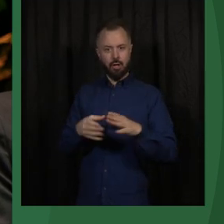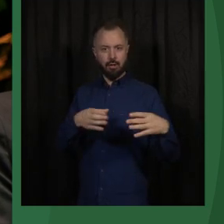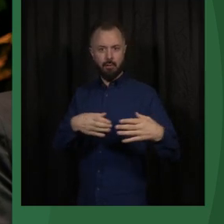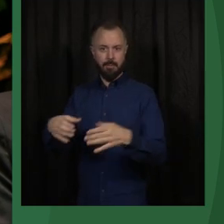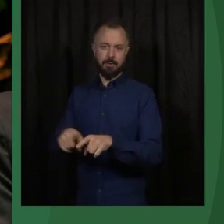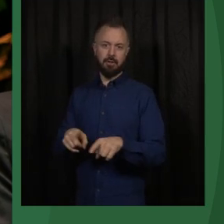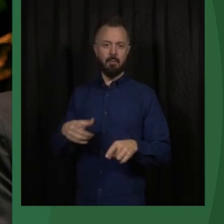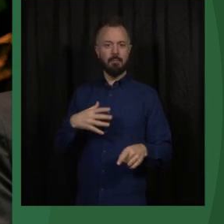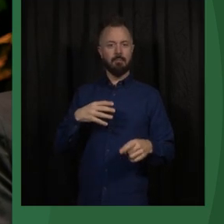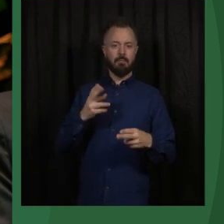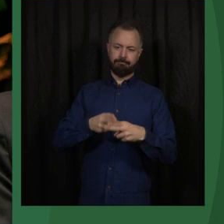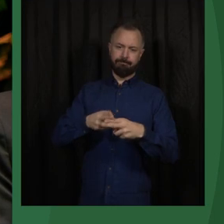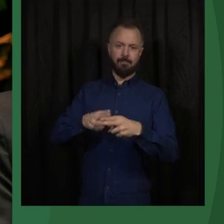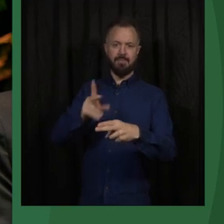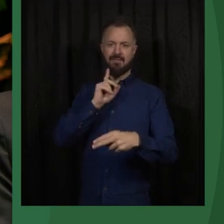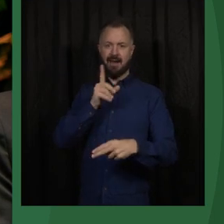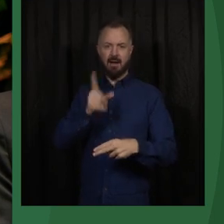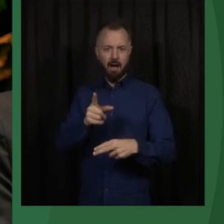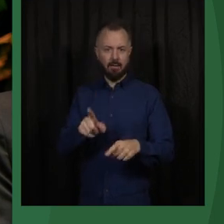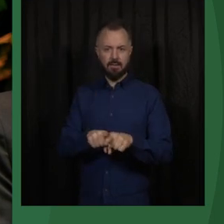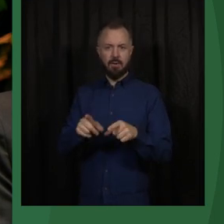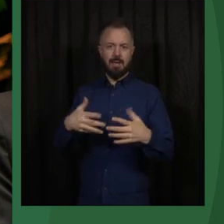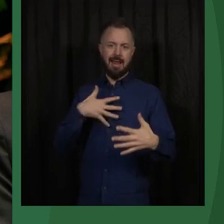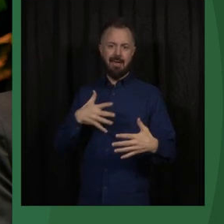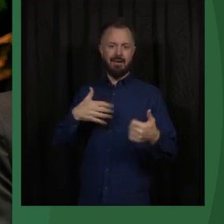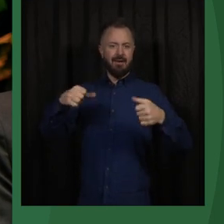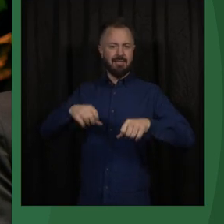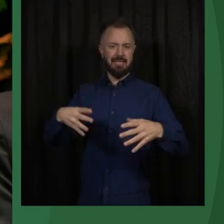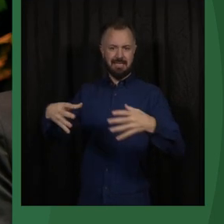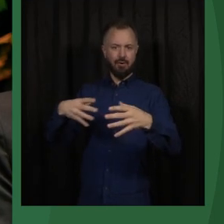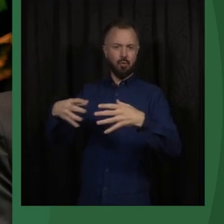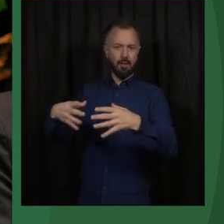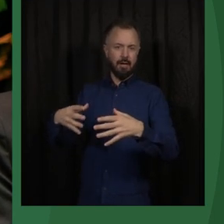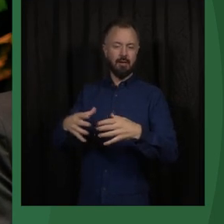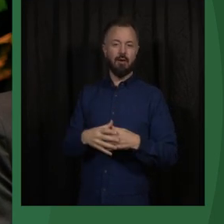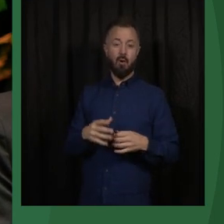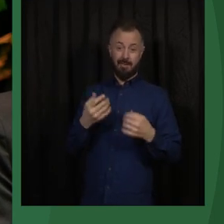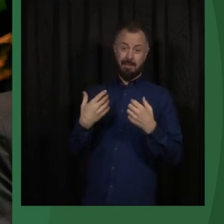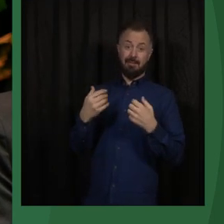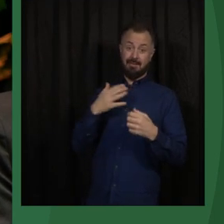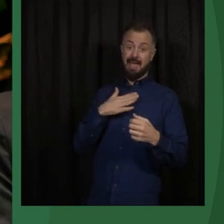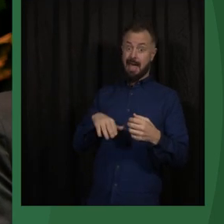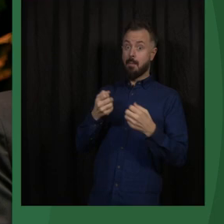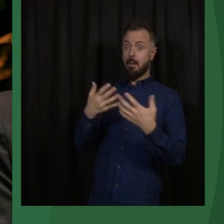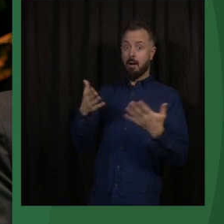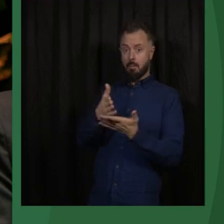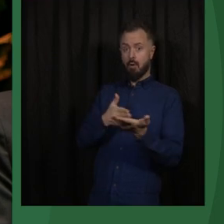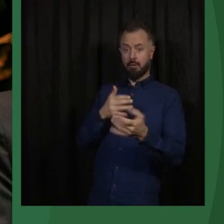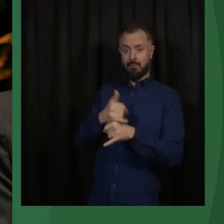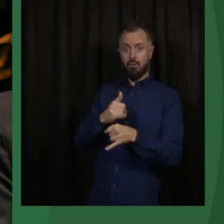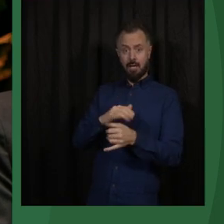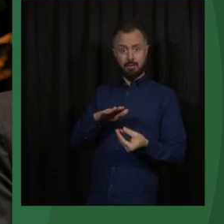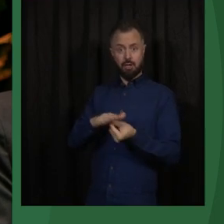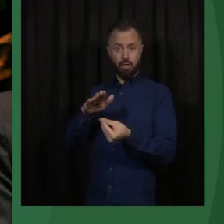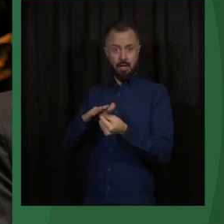-to-day basis, the very difficult reality that we're only seeing from afar. And there are very many means to do that. So we've done